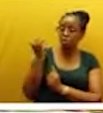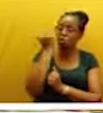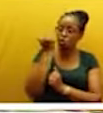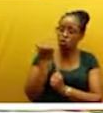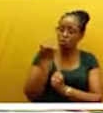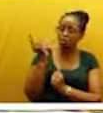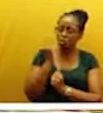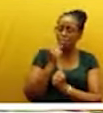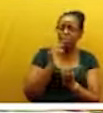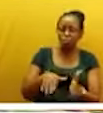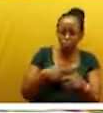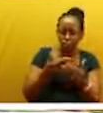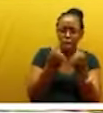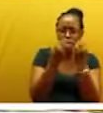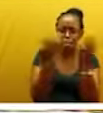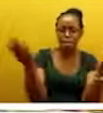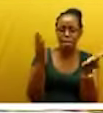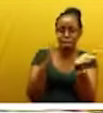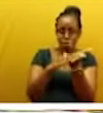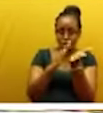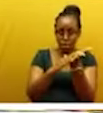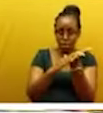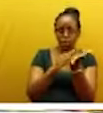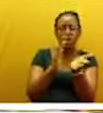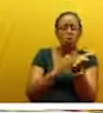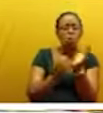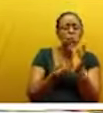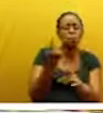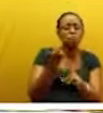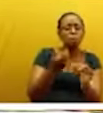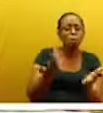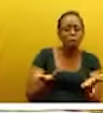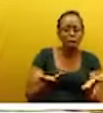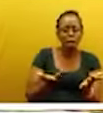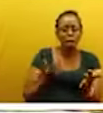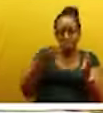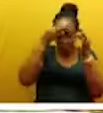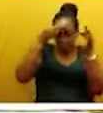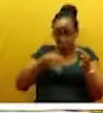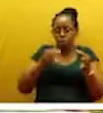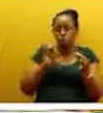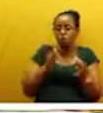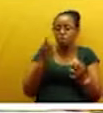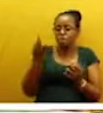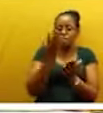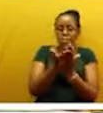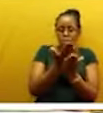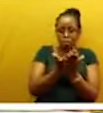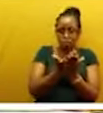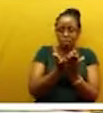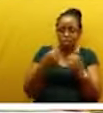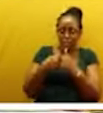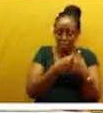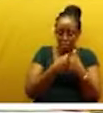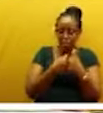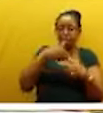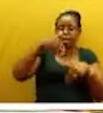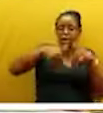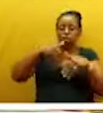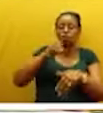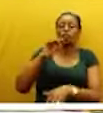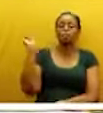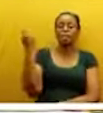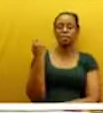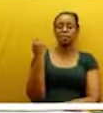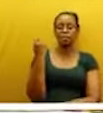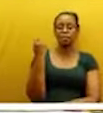many recommendations arising from the determination of three petitions challenging the election of the president